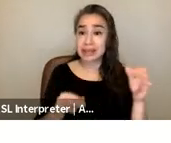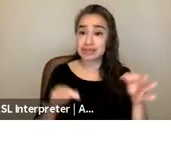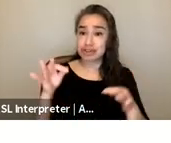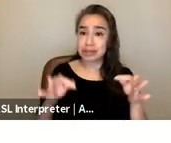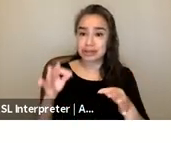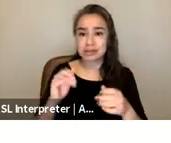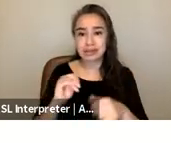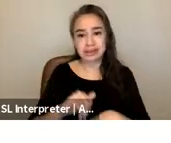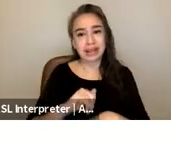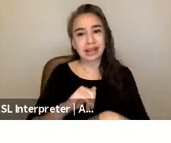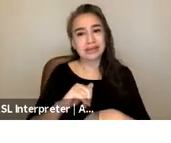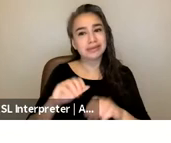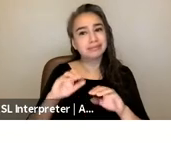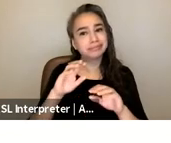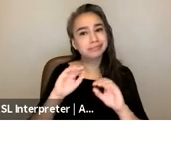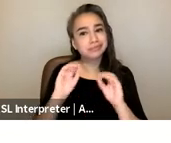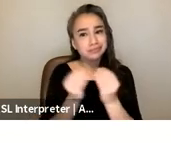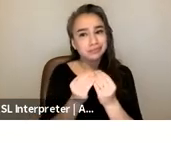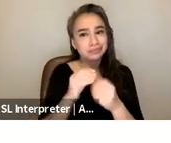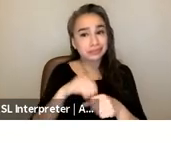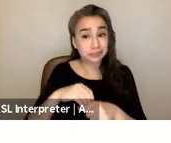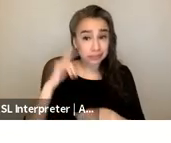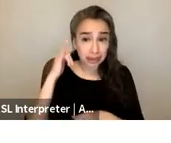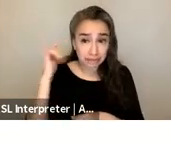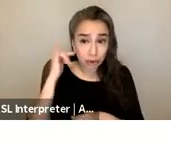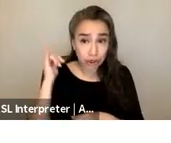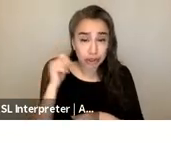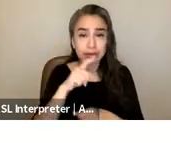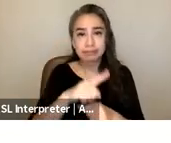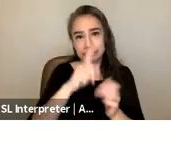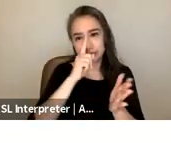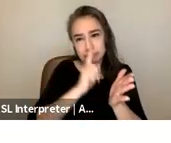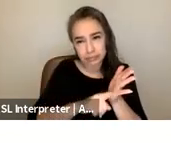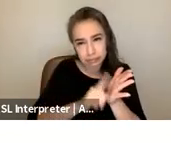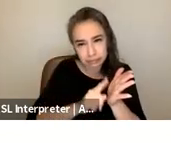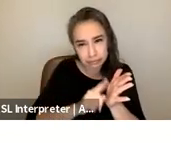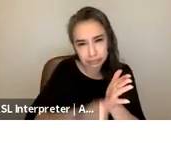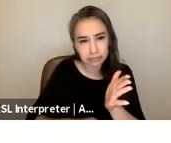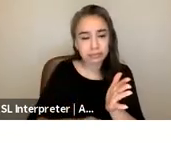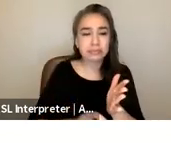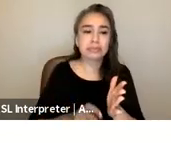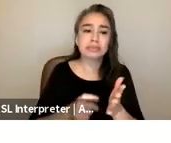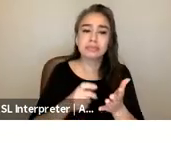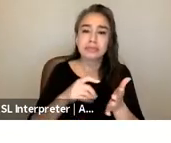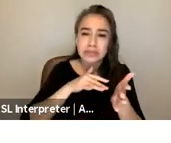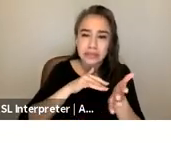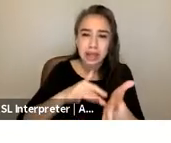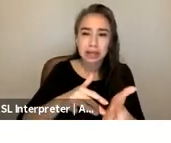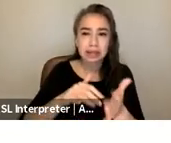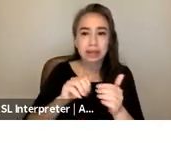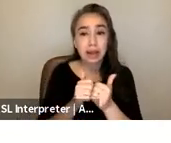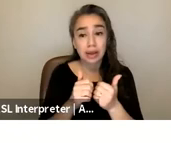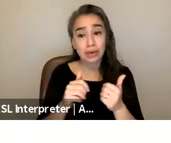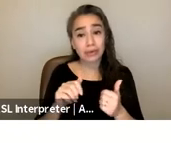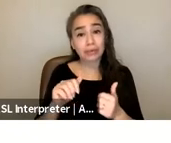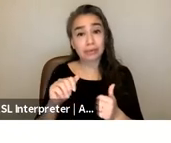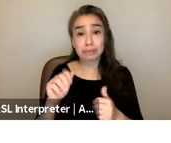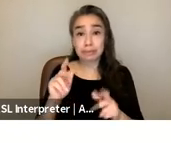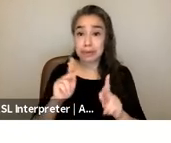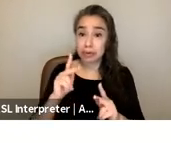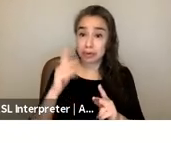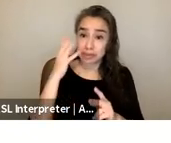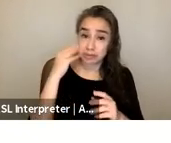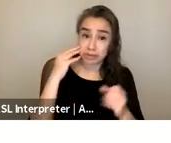that's in california conducted a quantitative study examining how victims of multiple forms of violence viewed